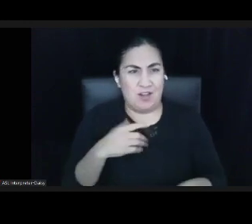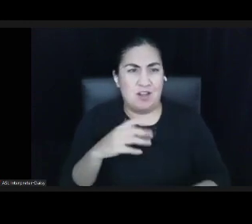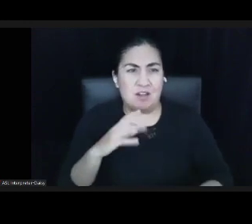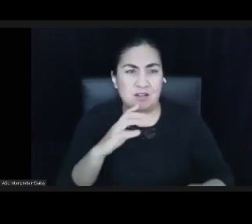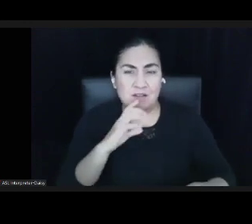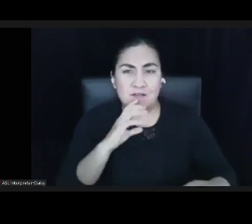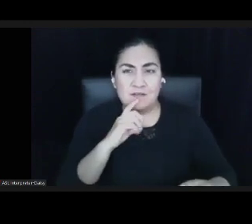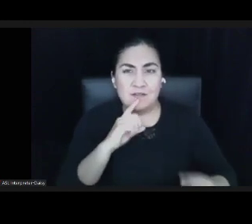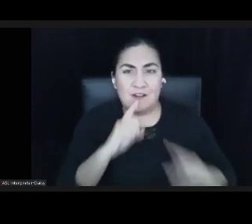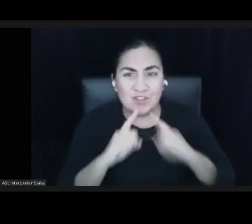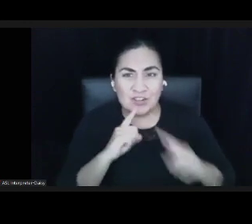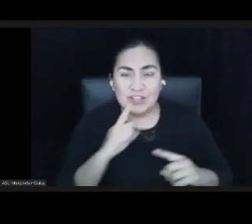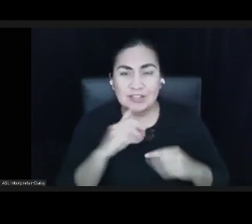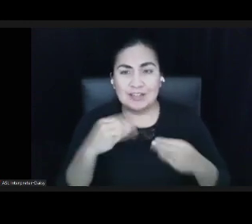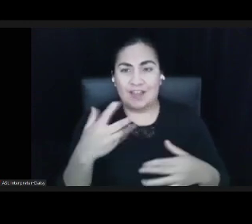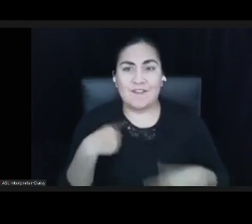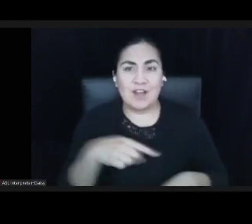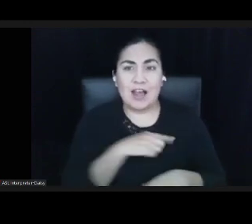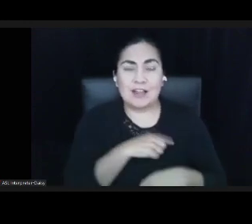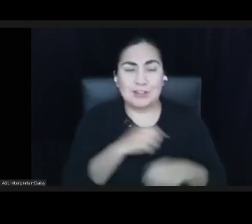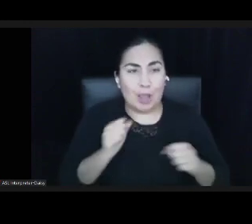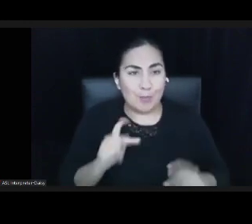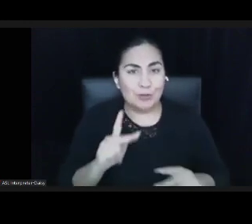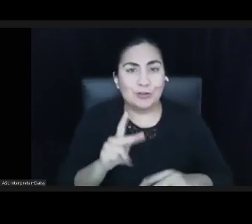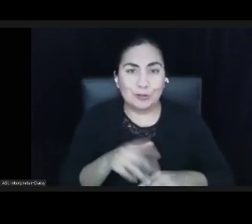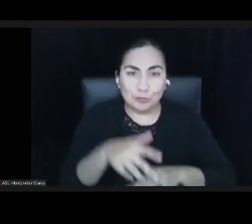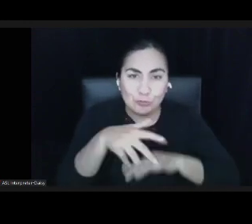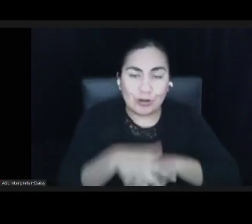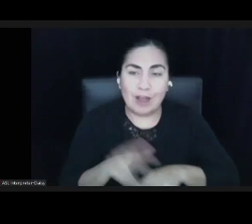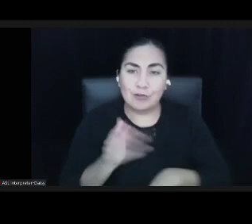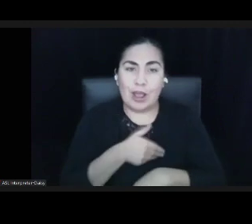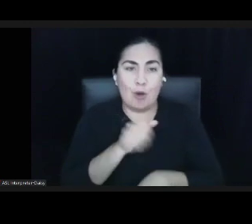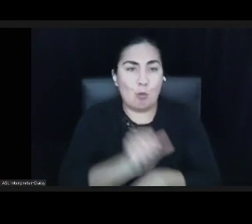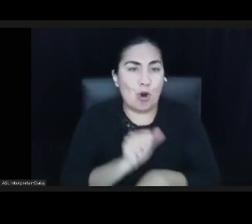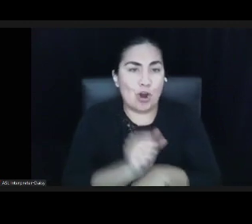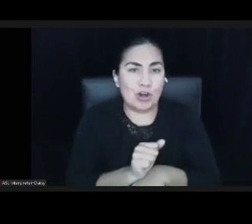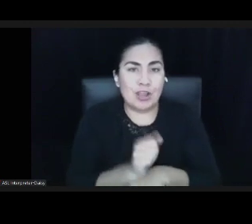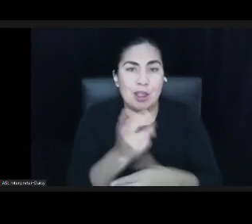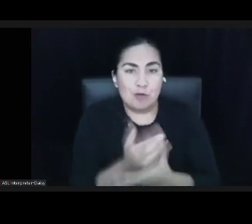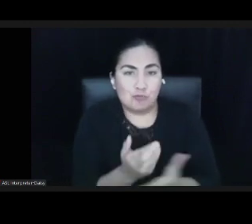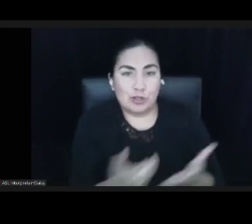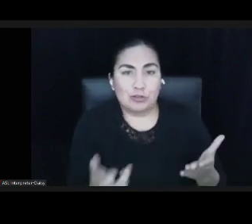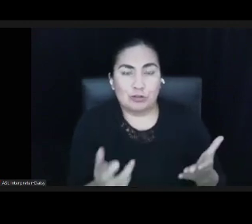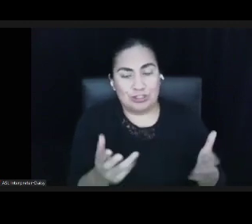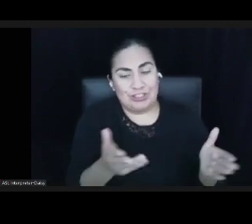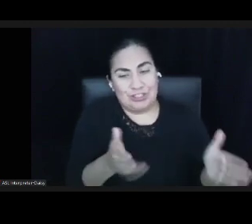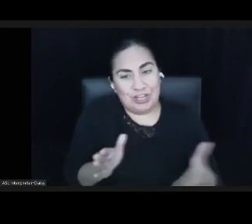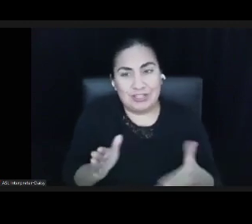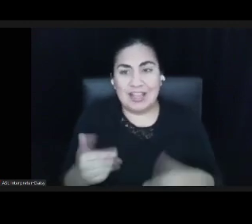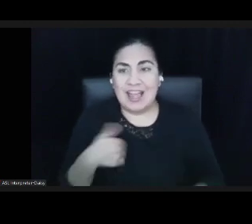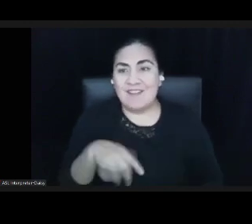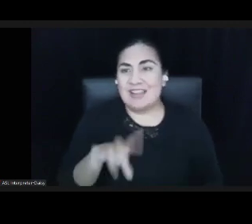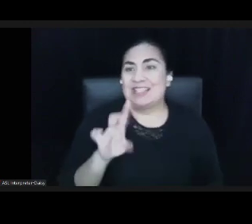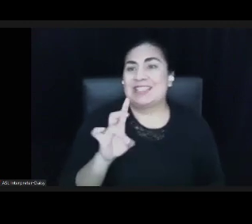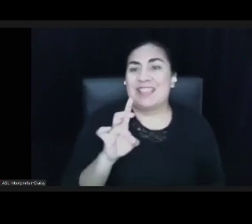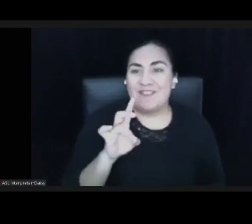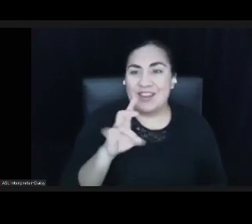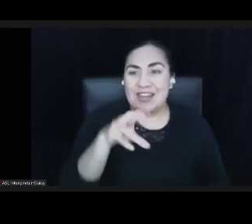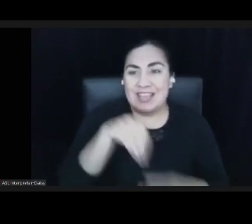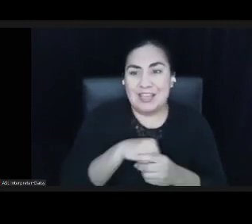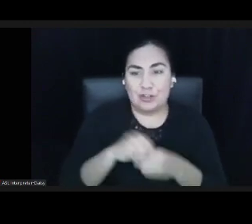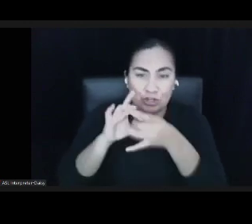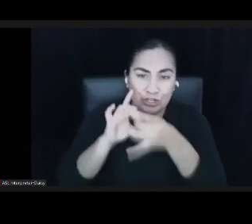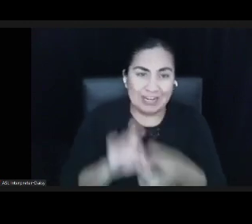ground our work and our values as we shift our resources. The framework has seven interconnected focus areas,